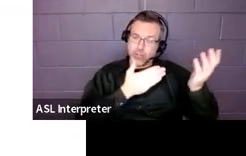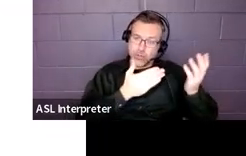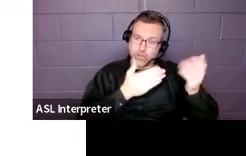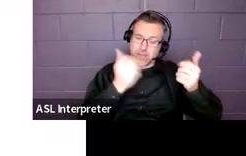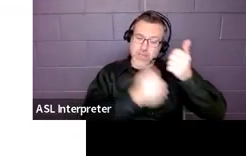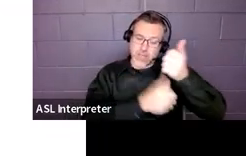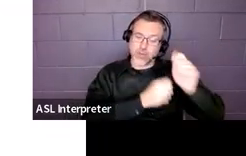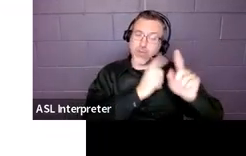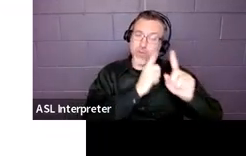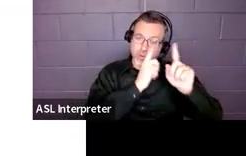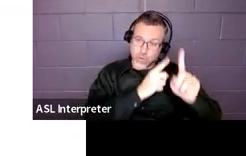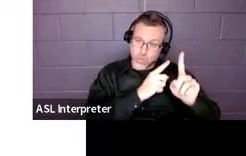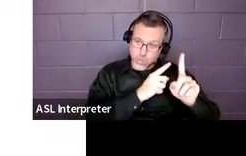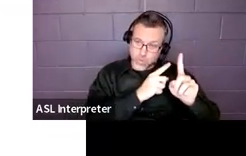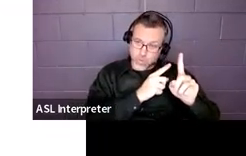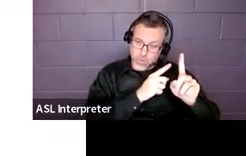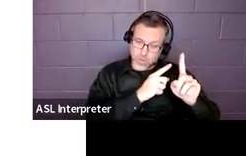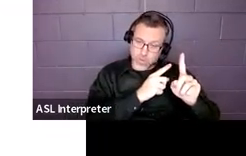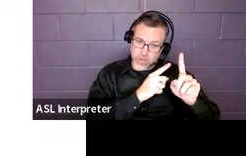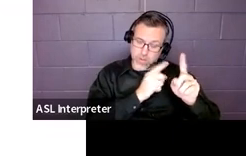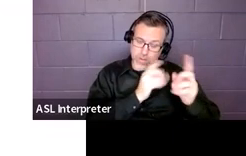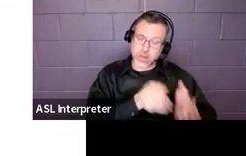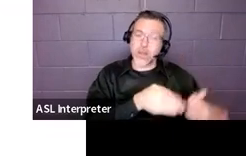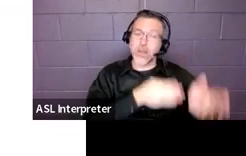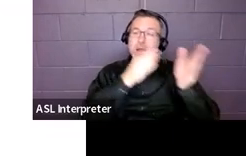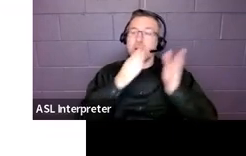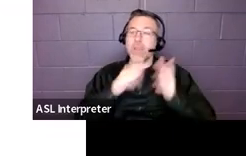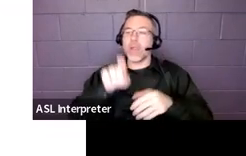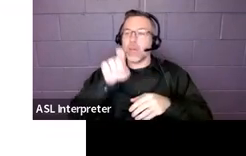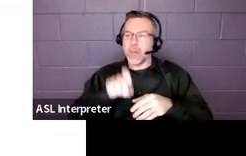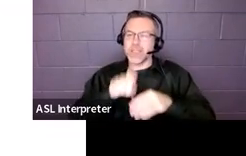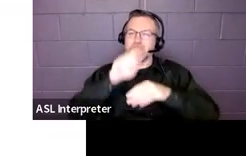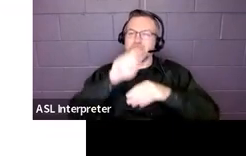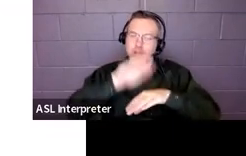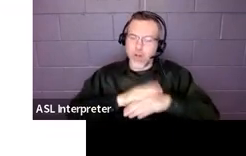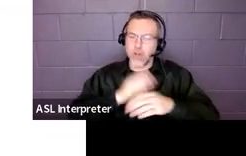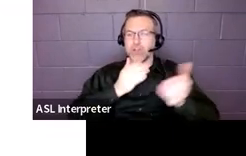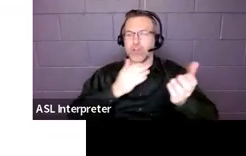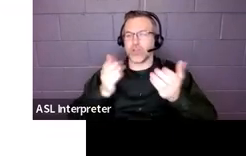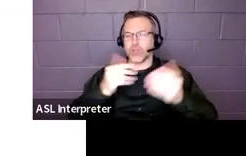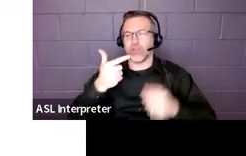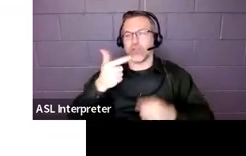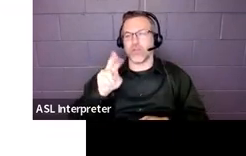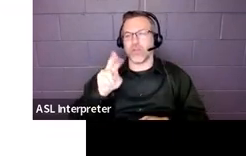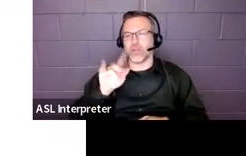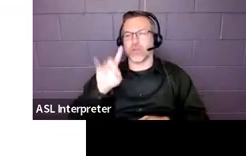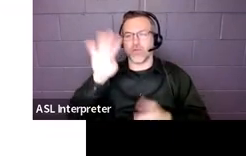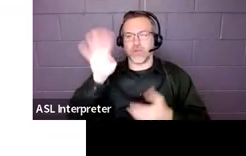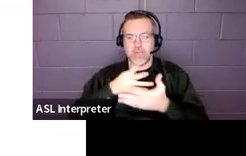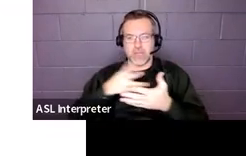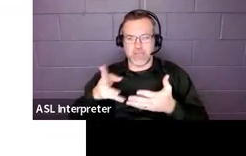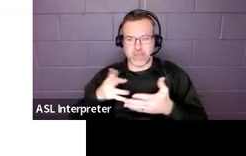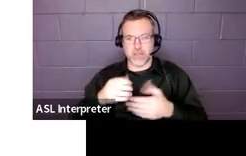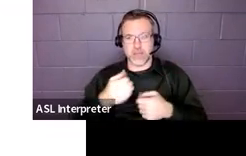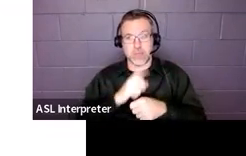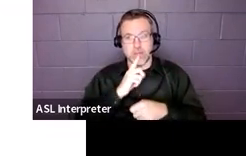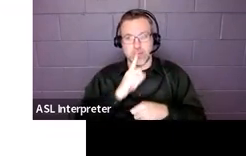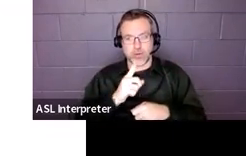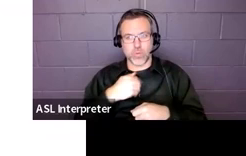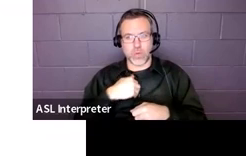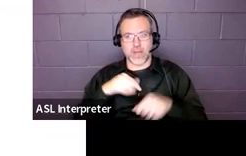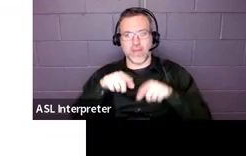look for it to be on the service grid. So we flip back and forth and make sure that there's alignment back and forth.